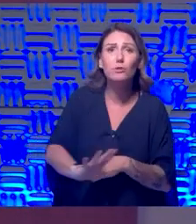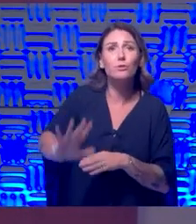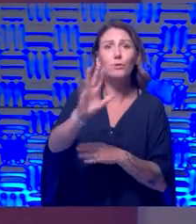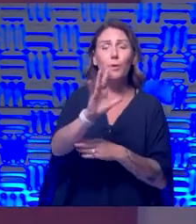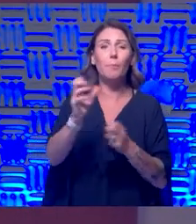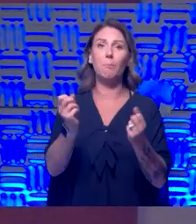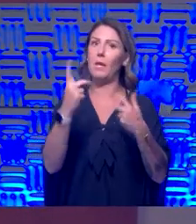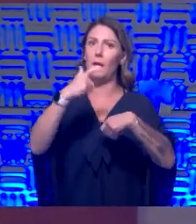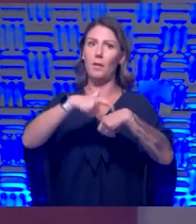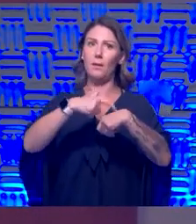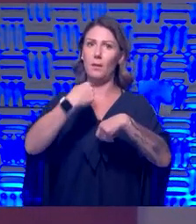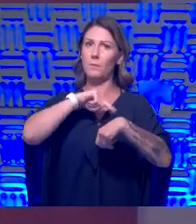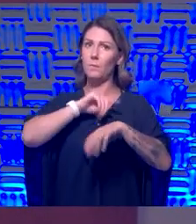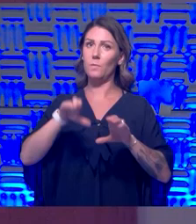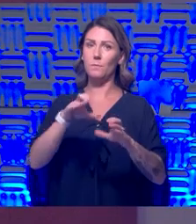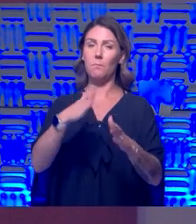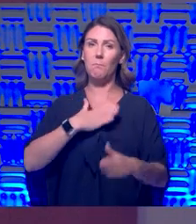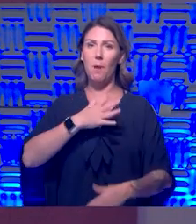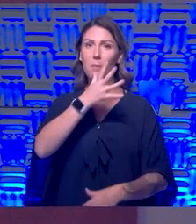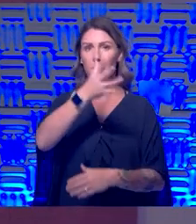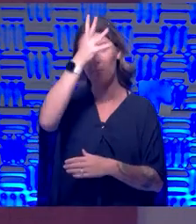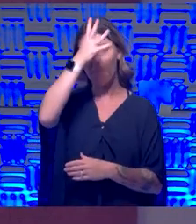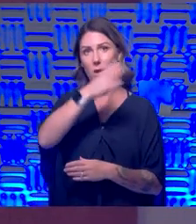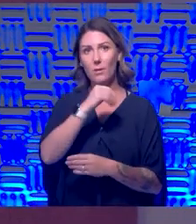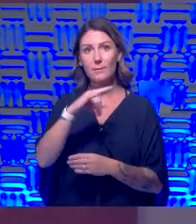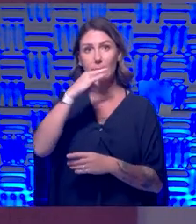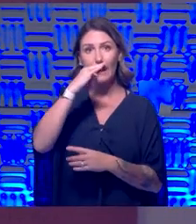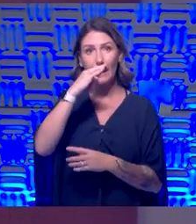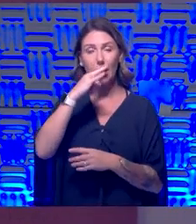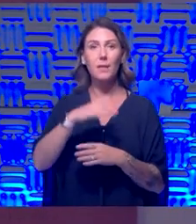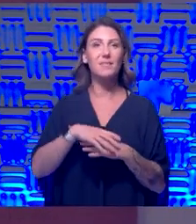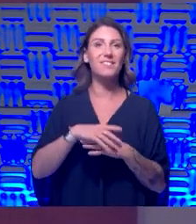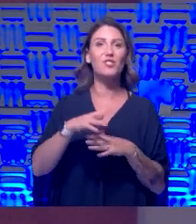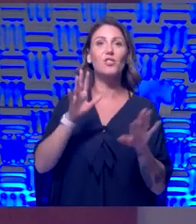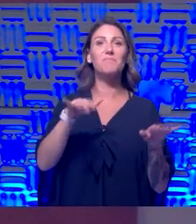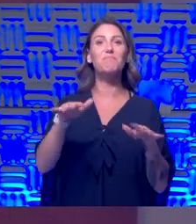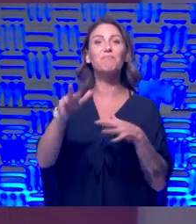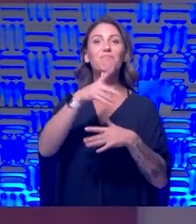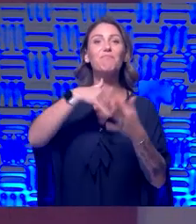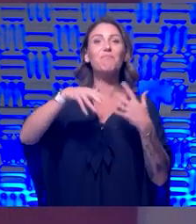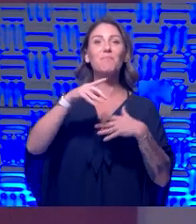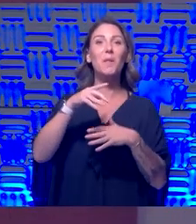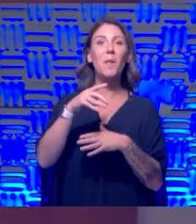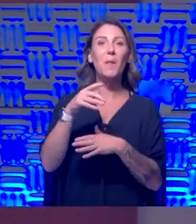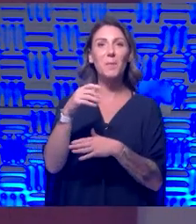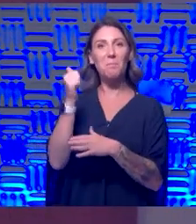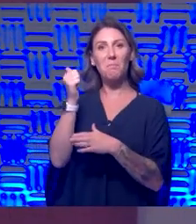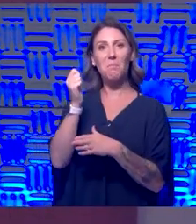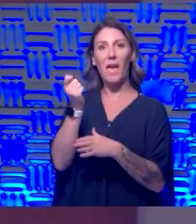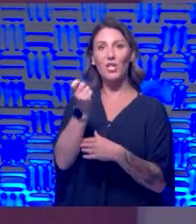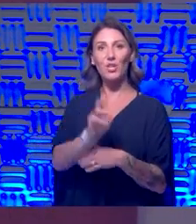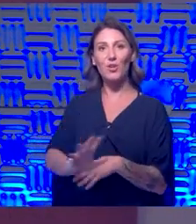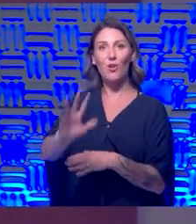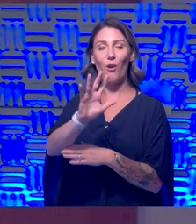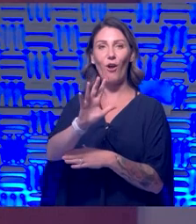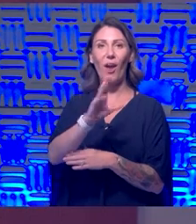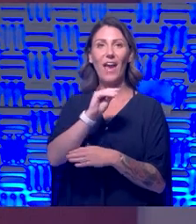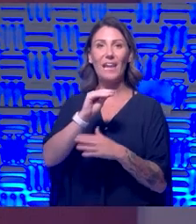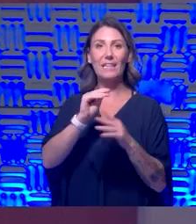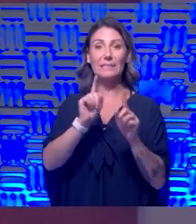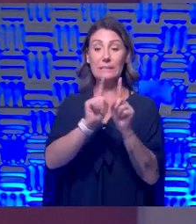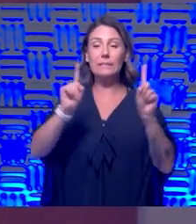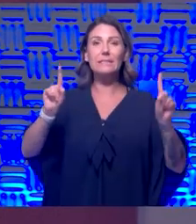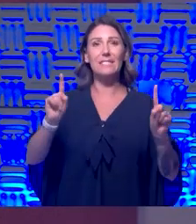times with my parents with, and my kids, um, is hang out in the backyard, um, and distance. And,